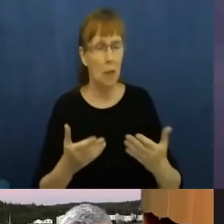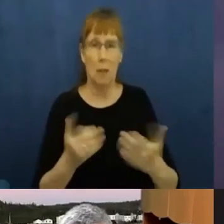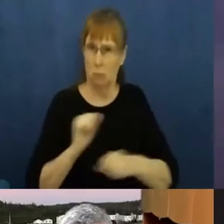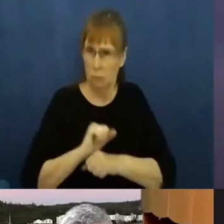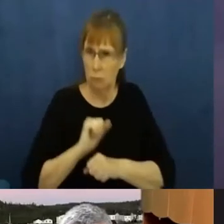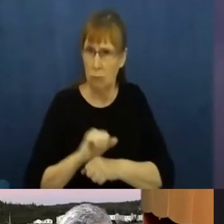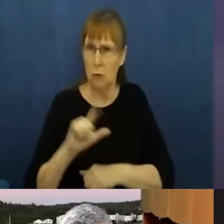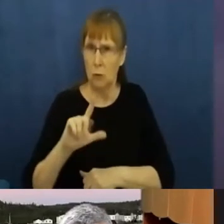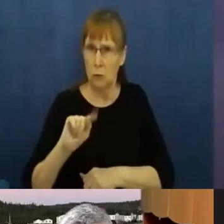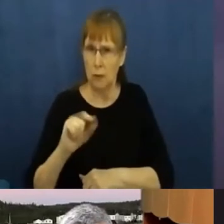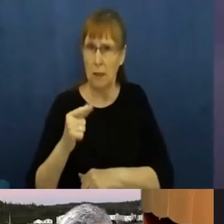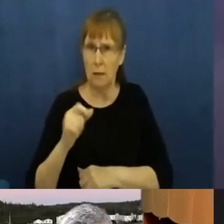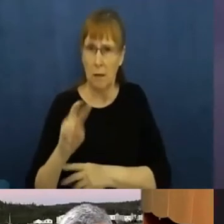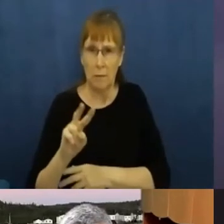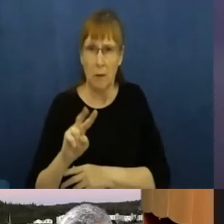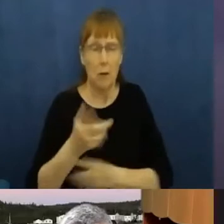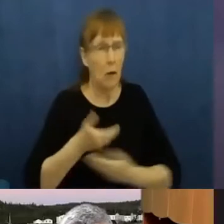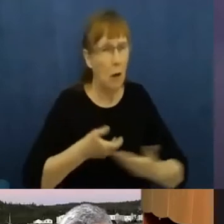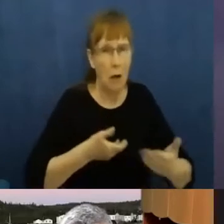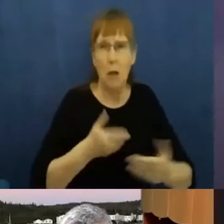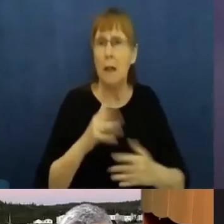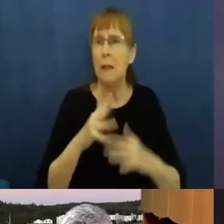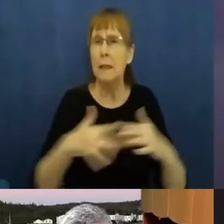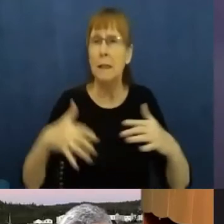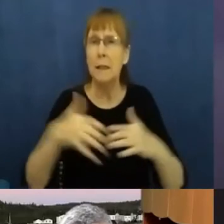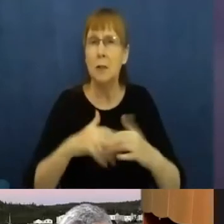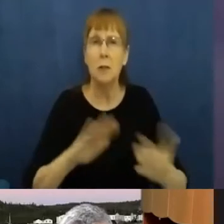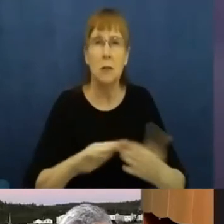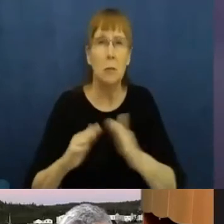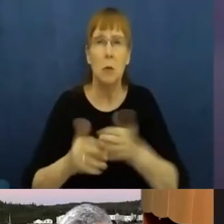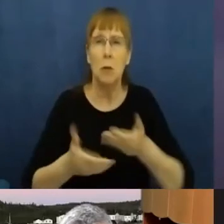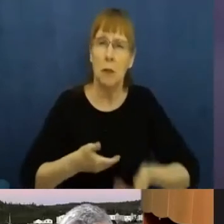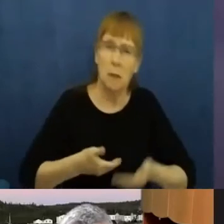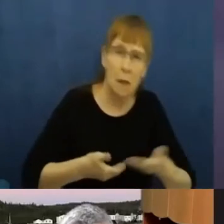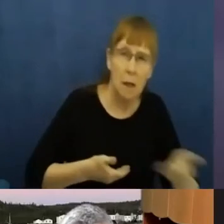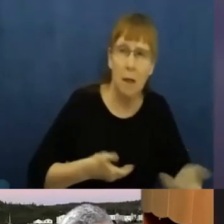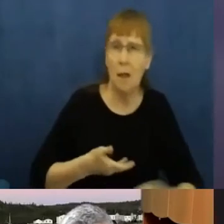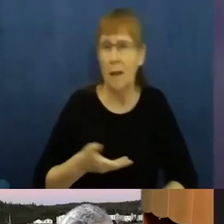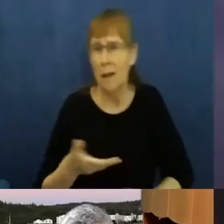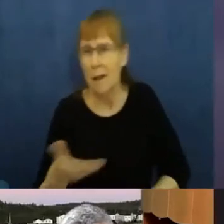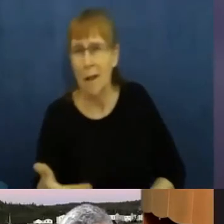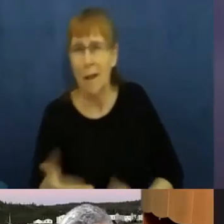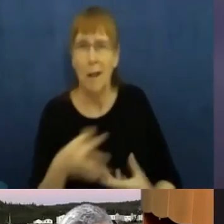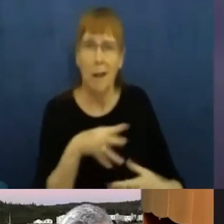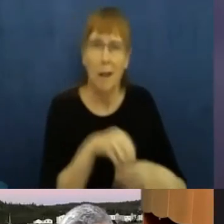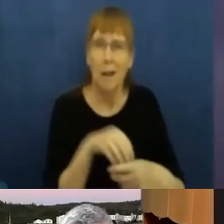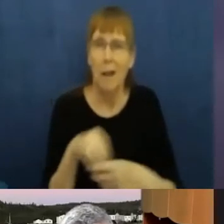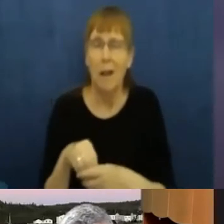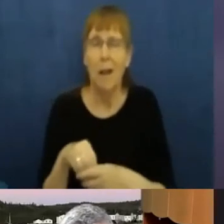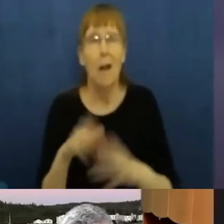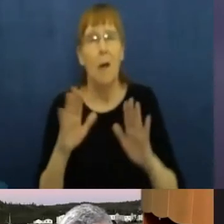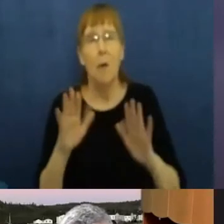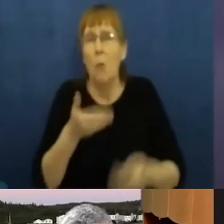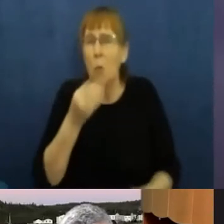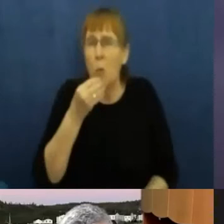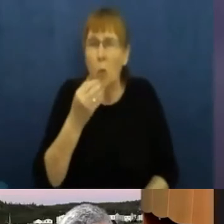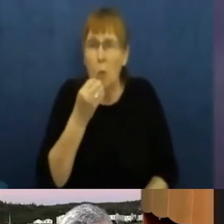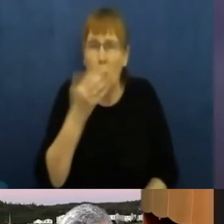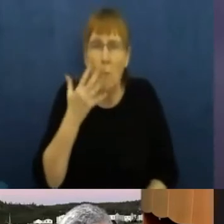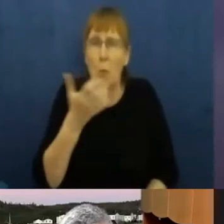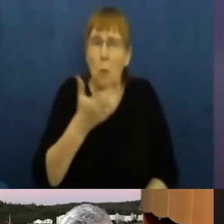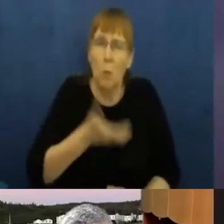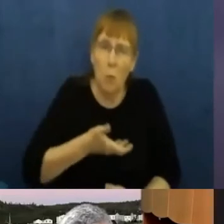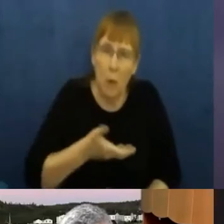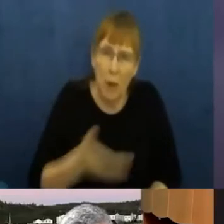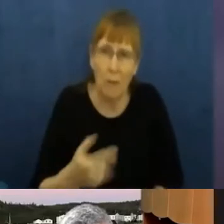communities. Such a wide variety. Spending time with literacy camps for children in